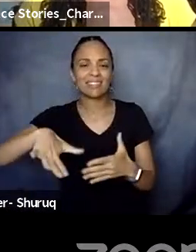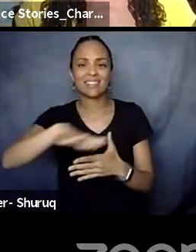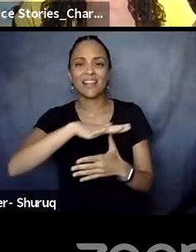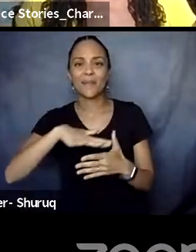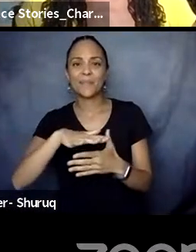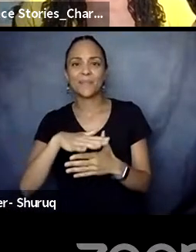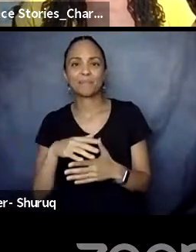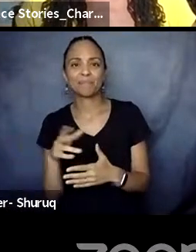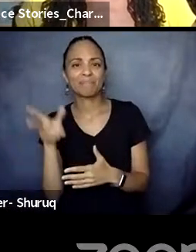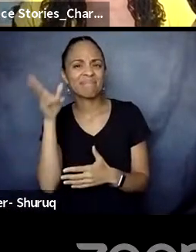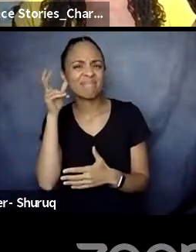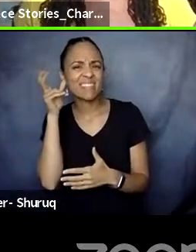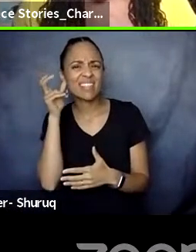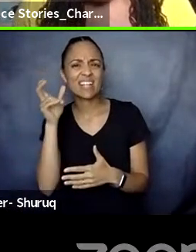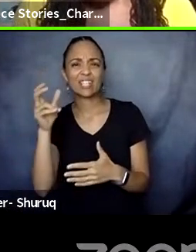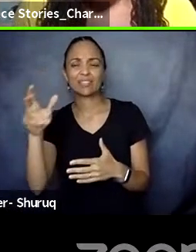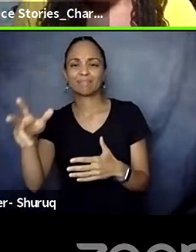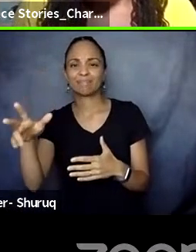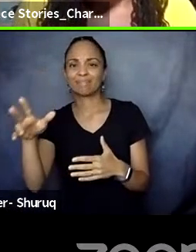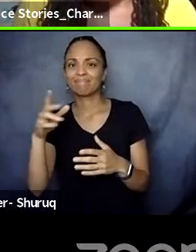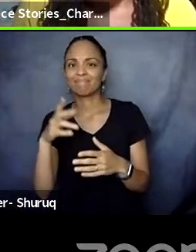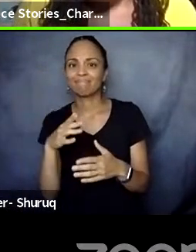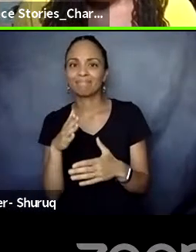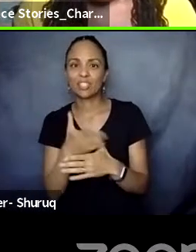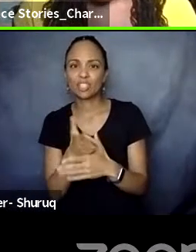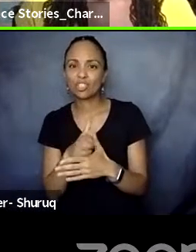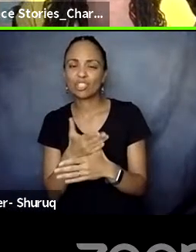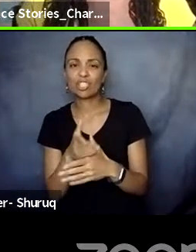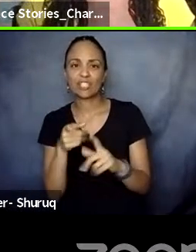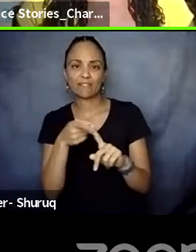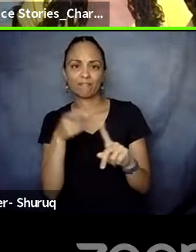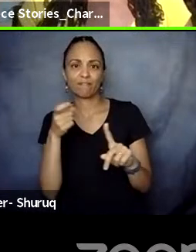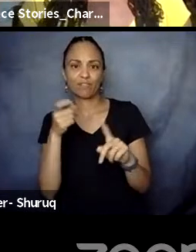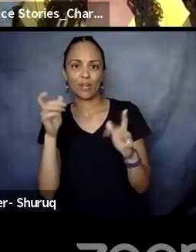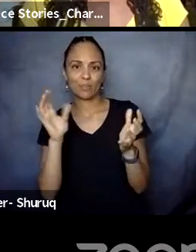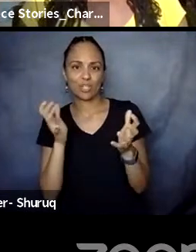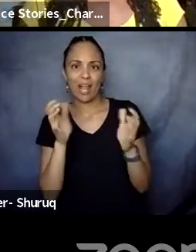just be connected that chat is raunchy and raucous right